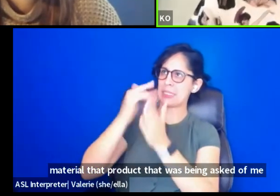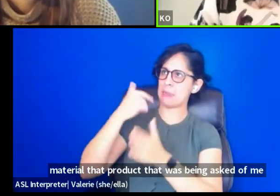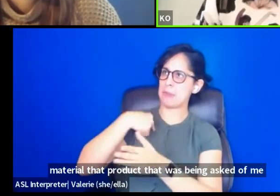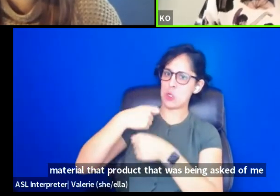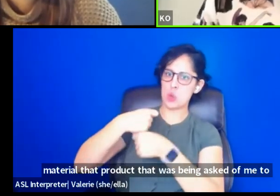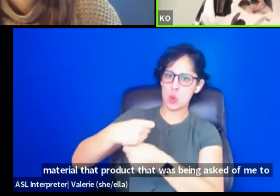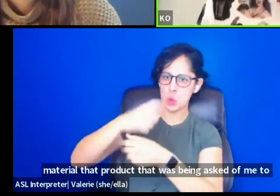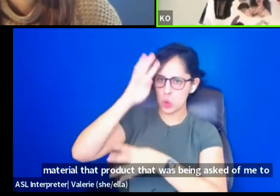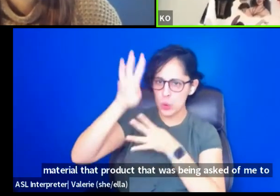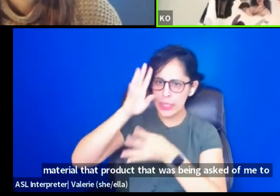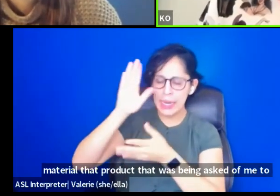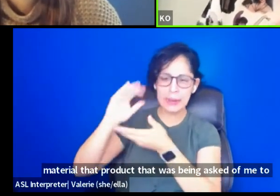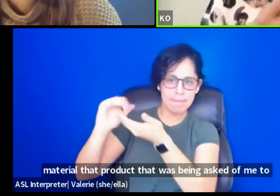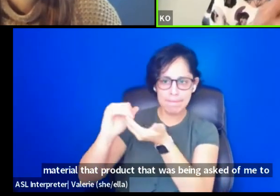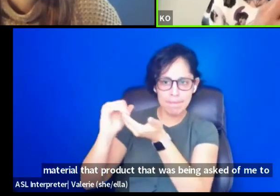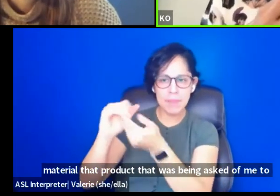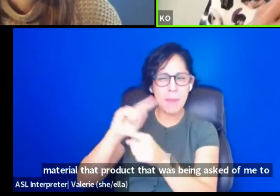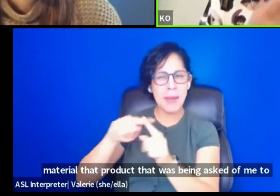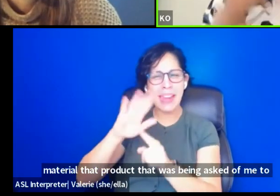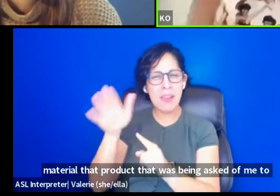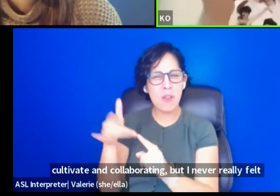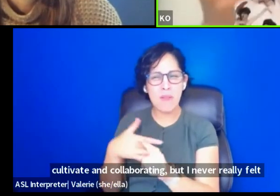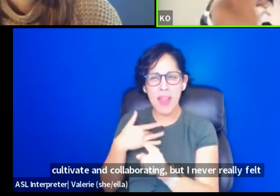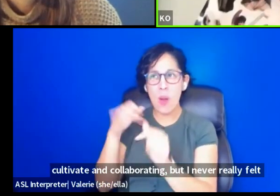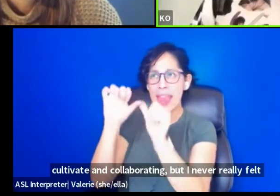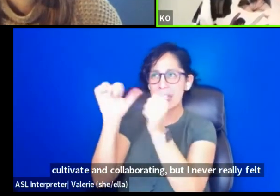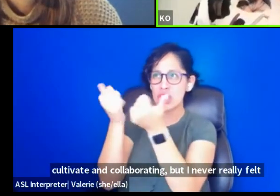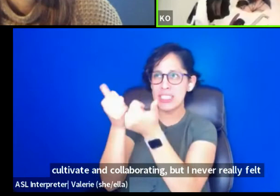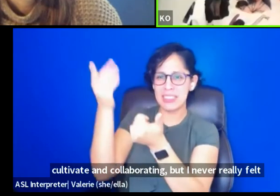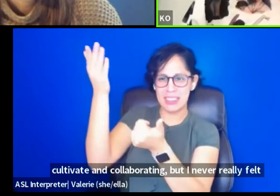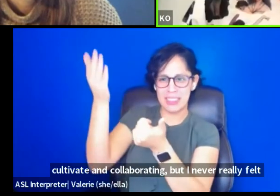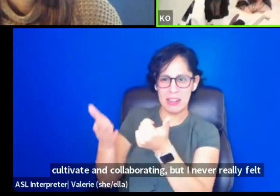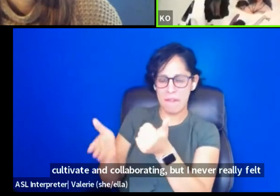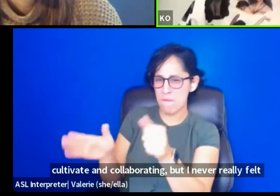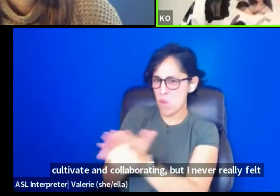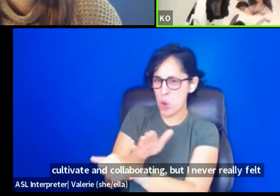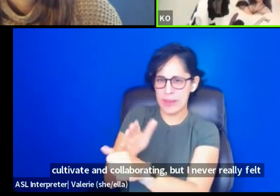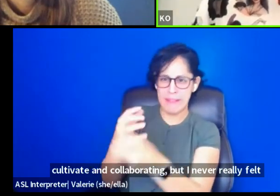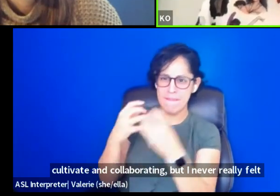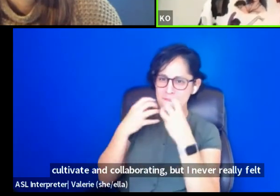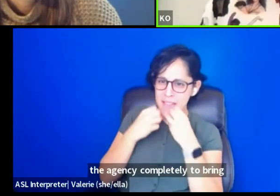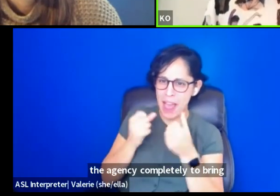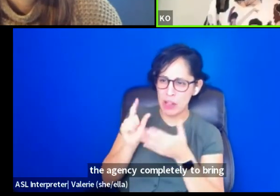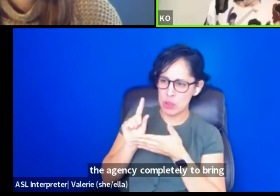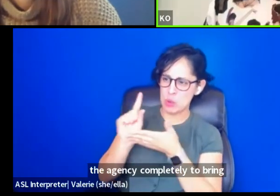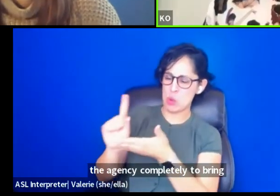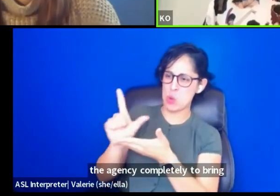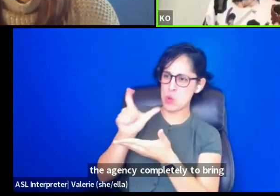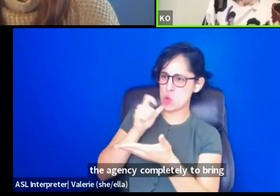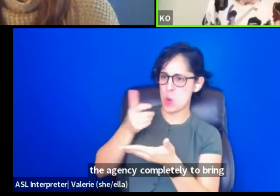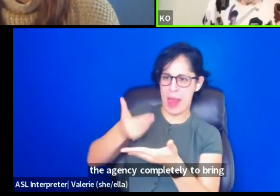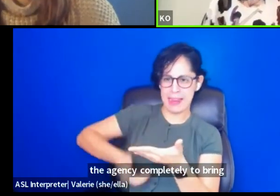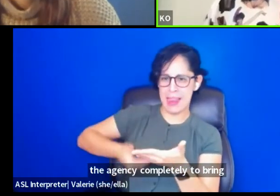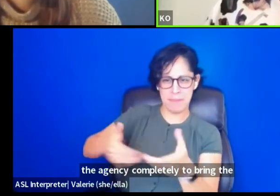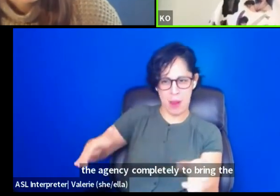in, but I never really felt the agency completely to bring the whole self in.